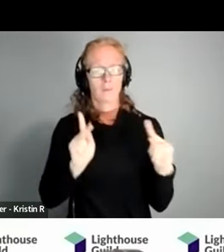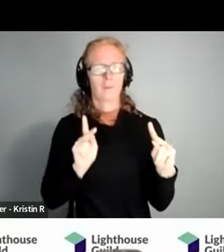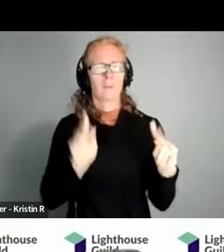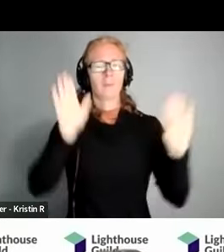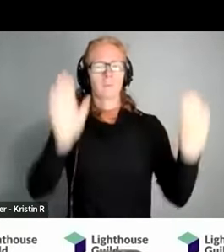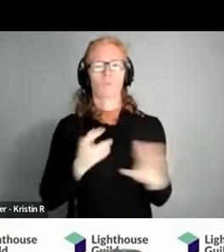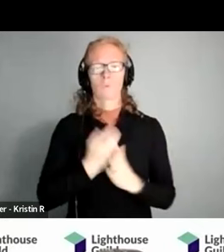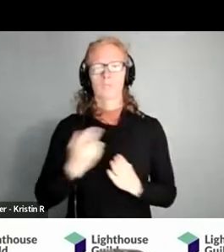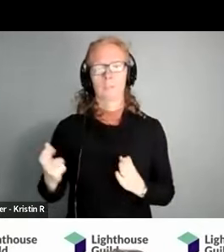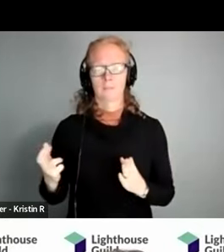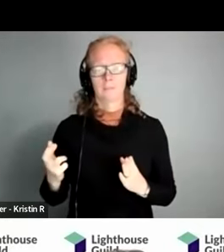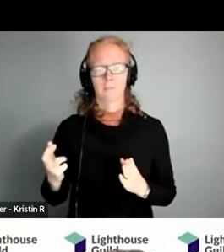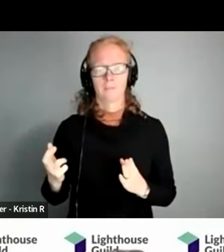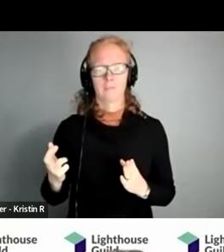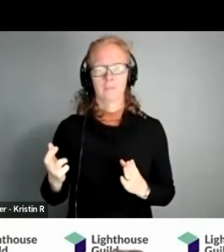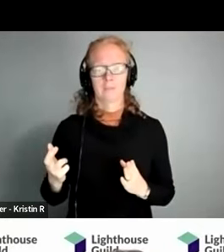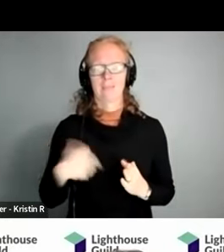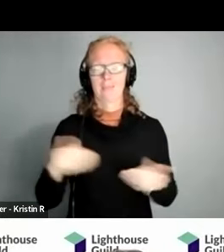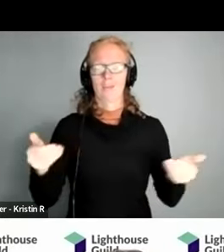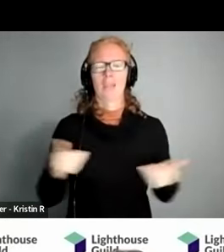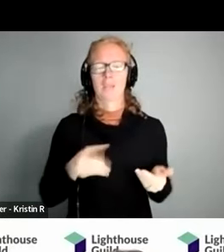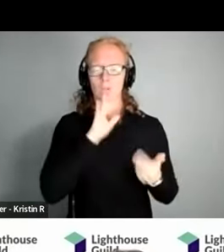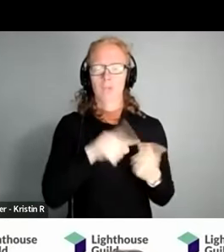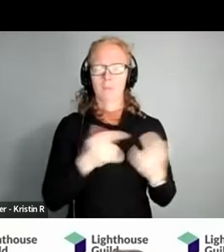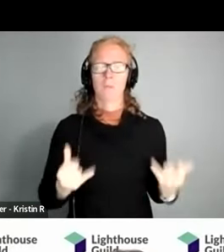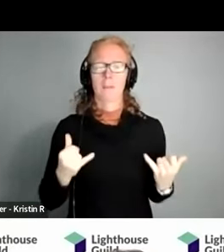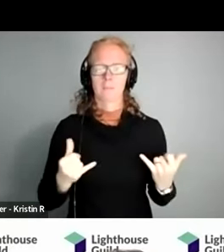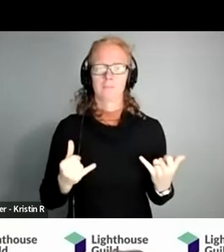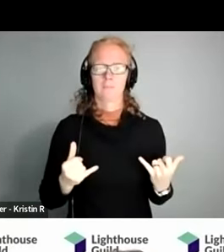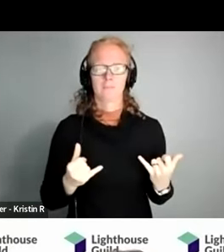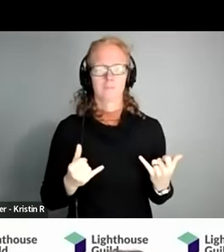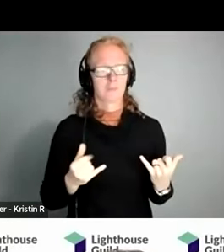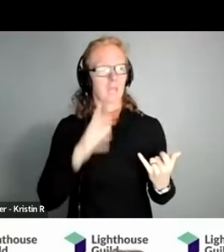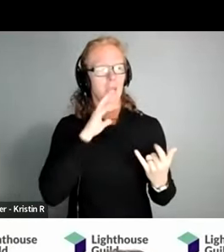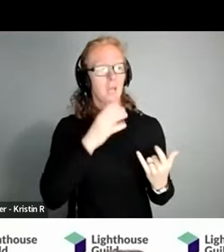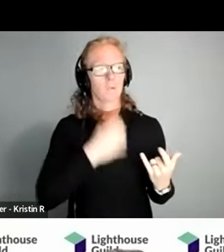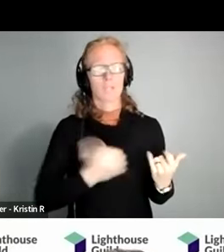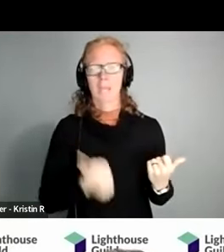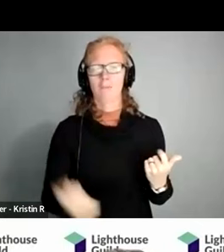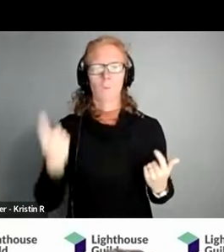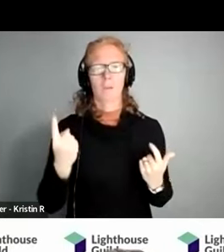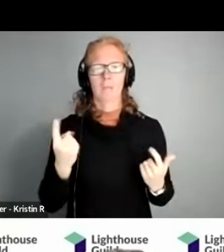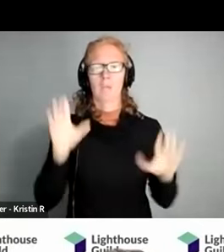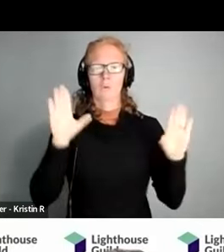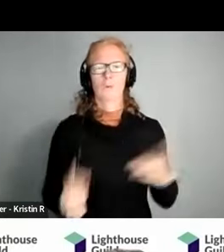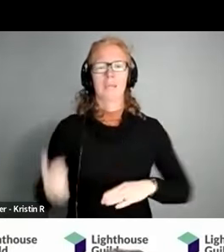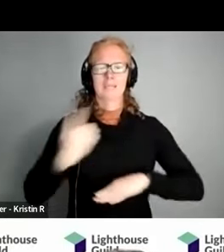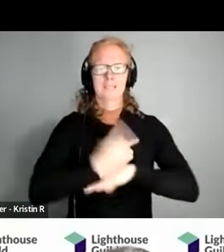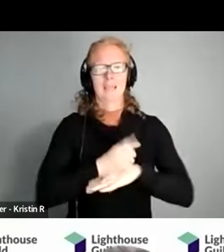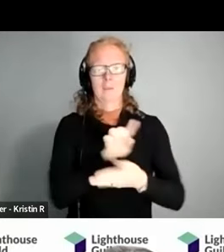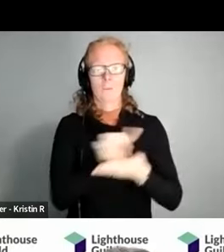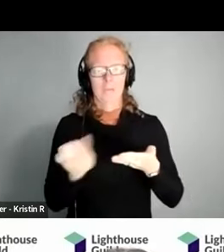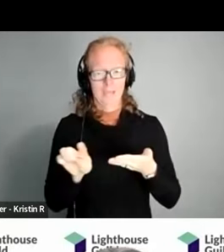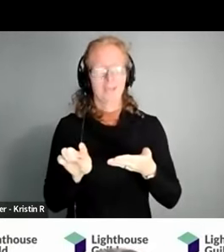resources that our guests we're talking about today and with that i'm going to wish everyone a great rest of the week